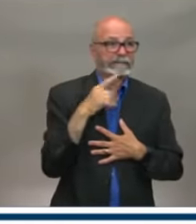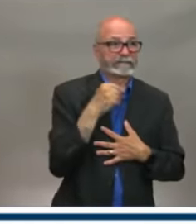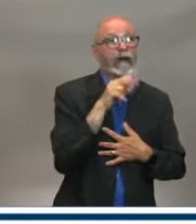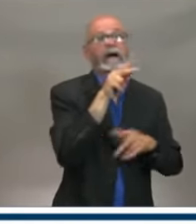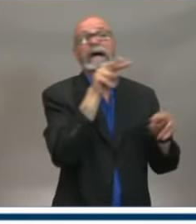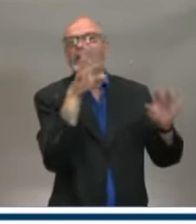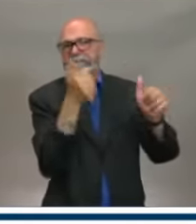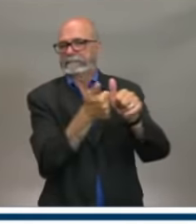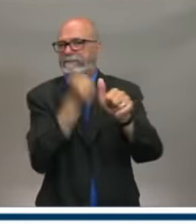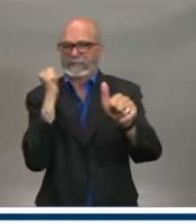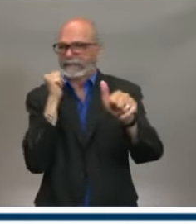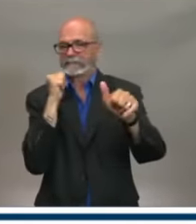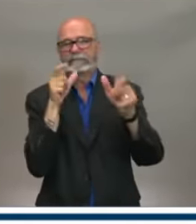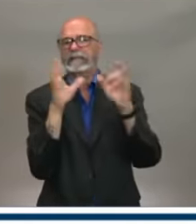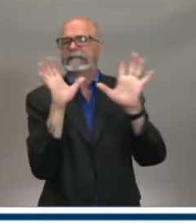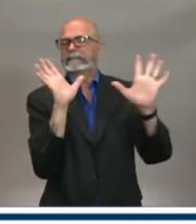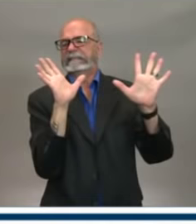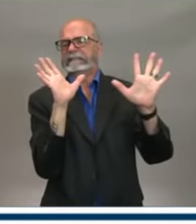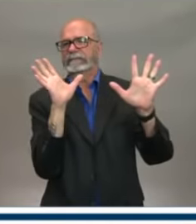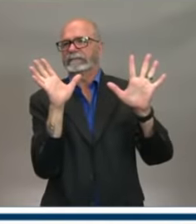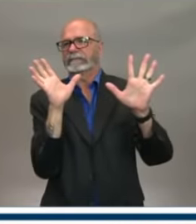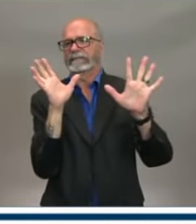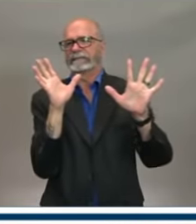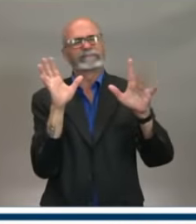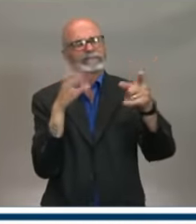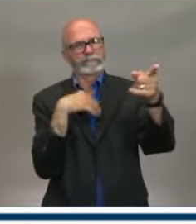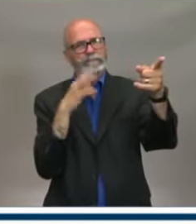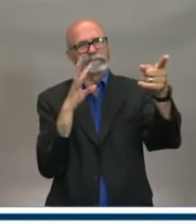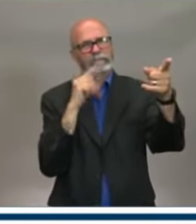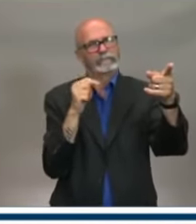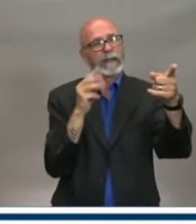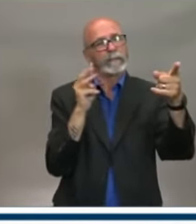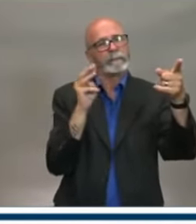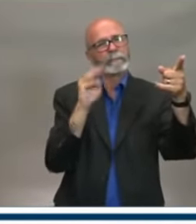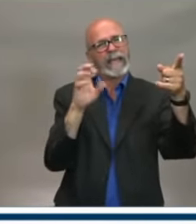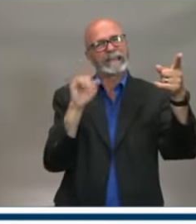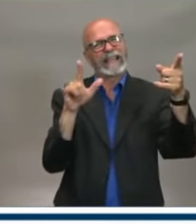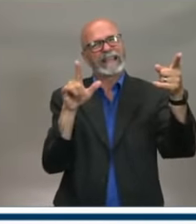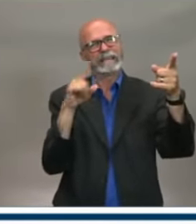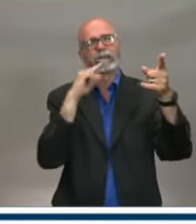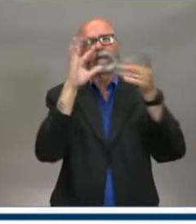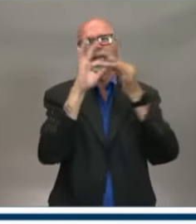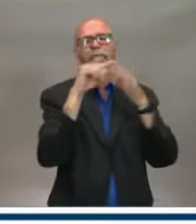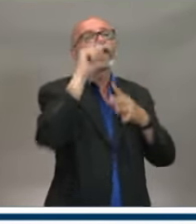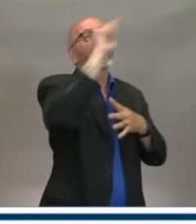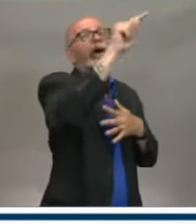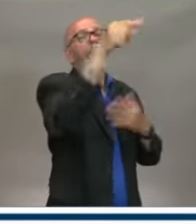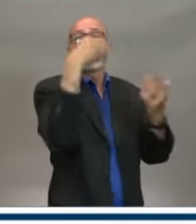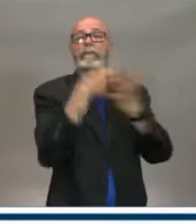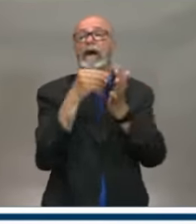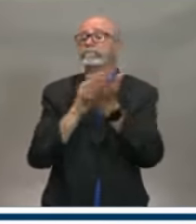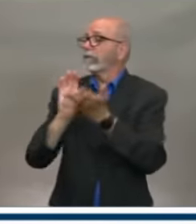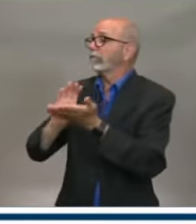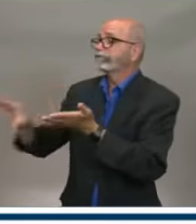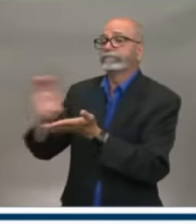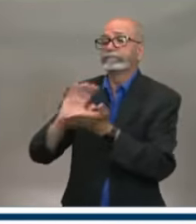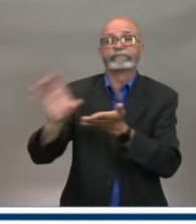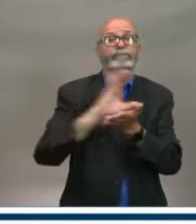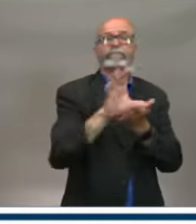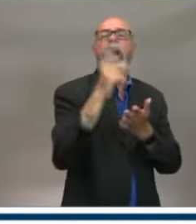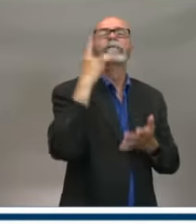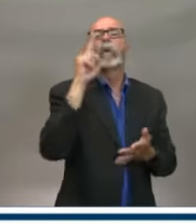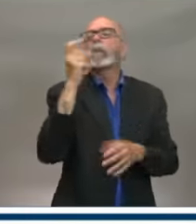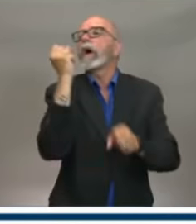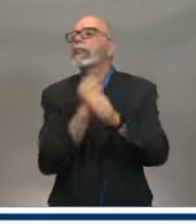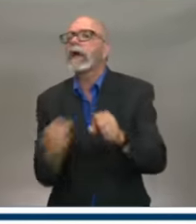I guess the context here is the premier has talked about funding programs to get ready for next year's tourism season.